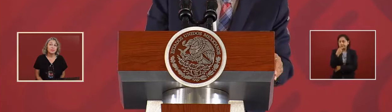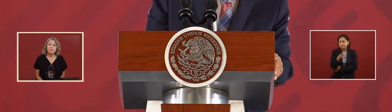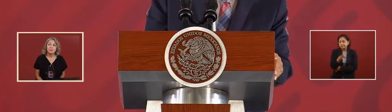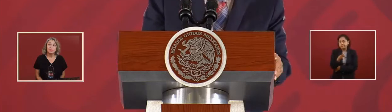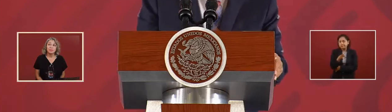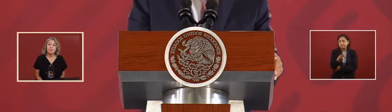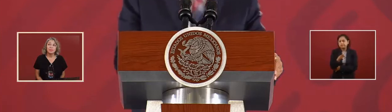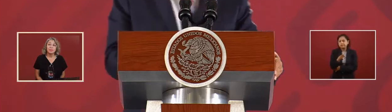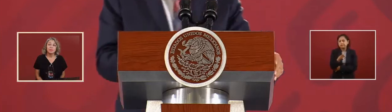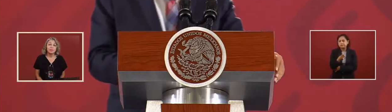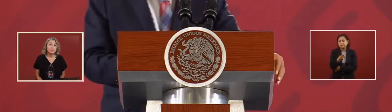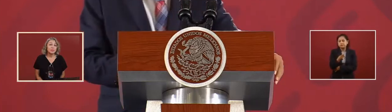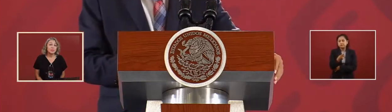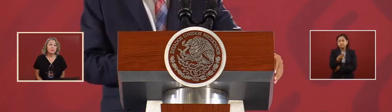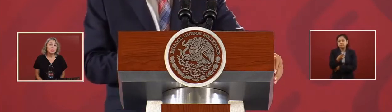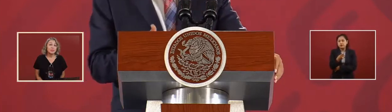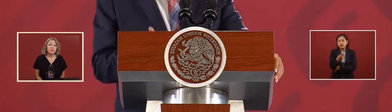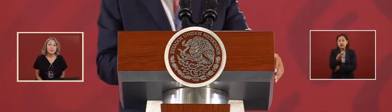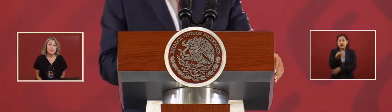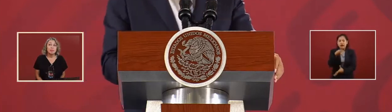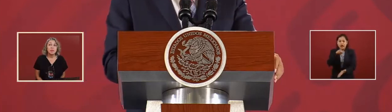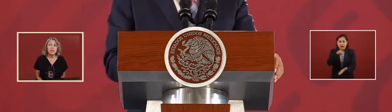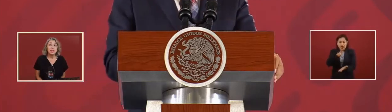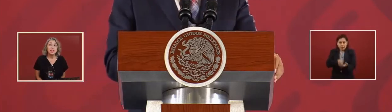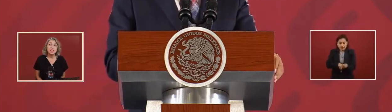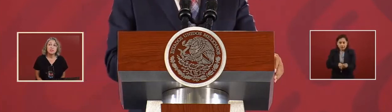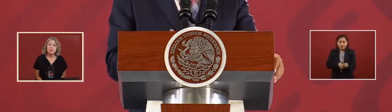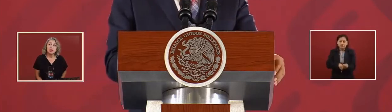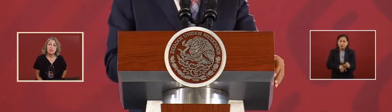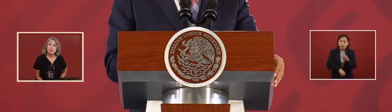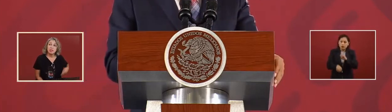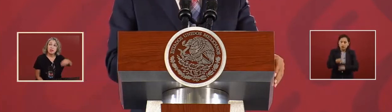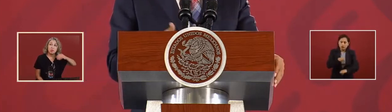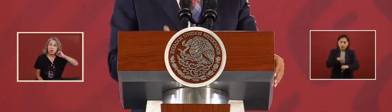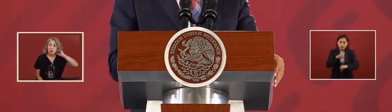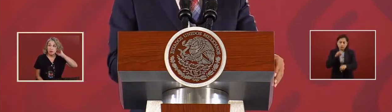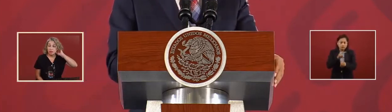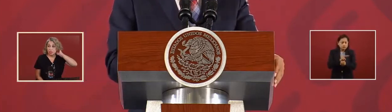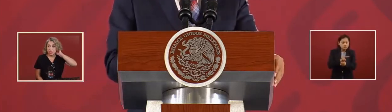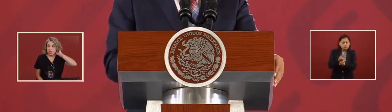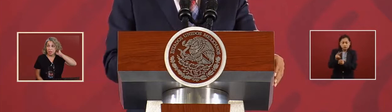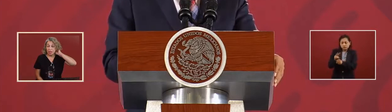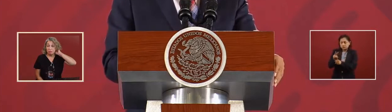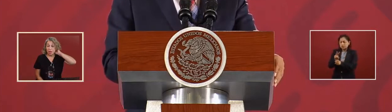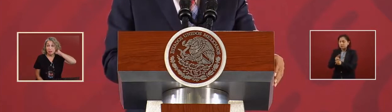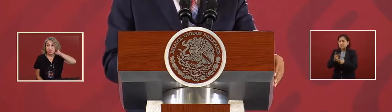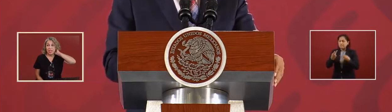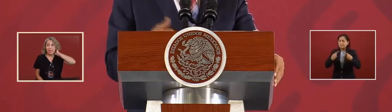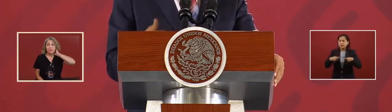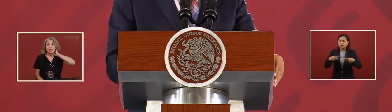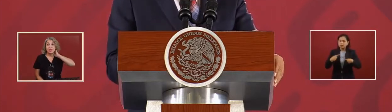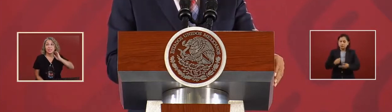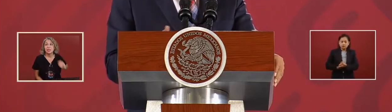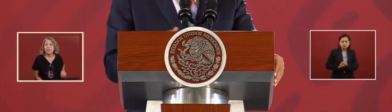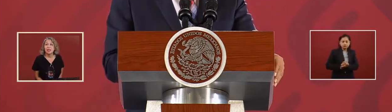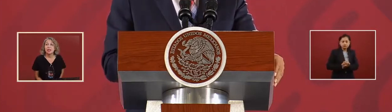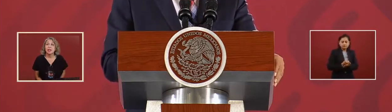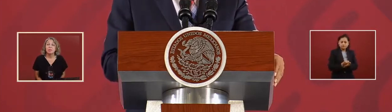be attentive so that their workers can get better salaries and better benefits.